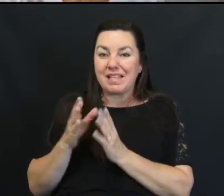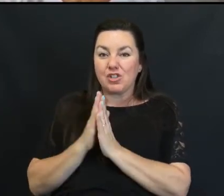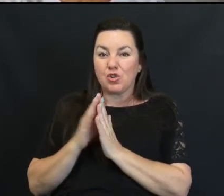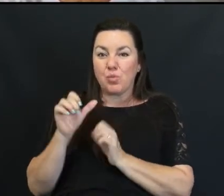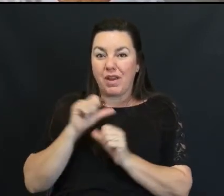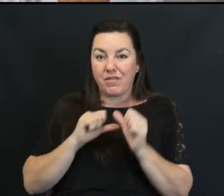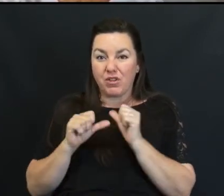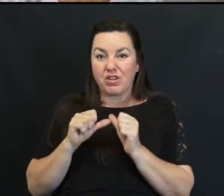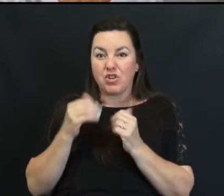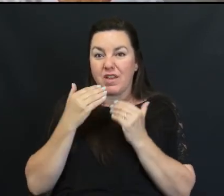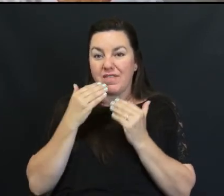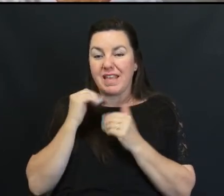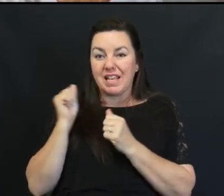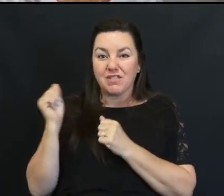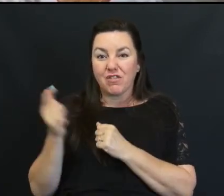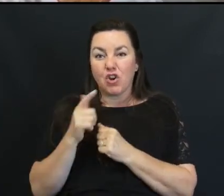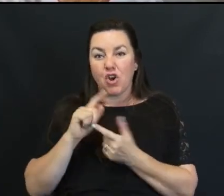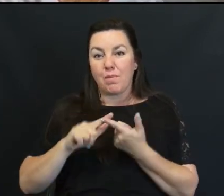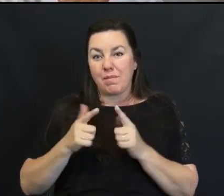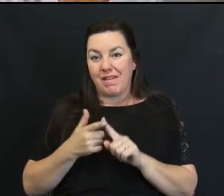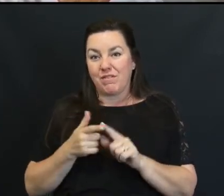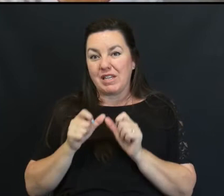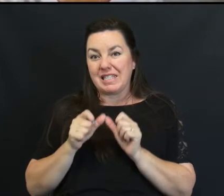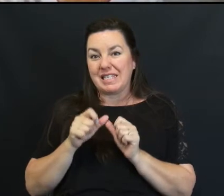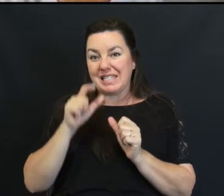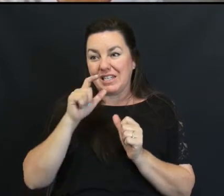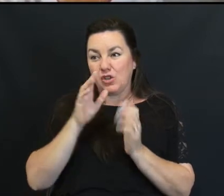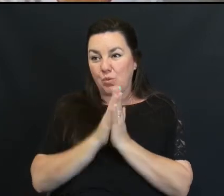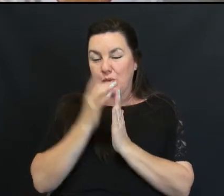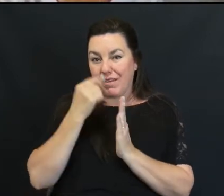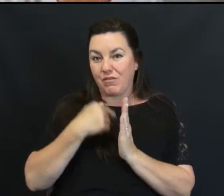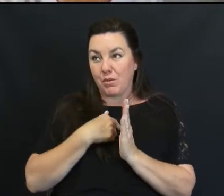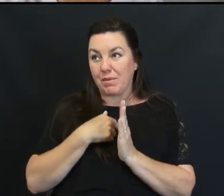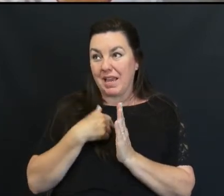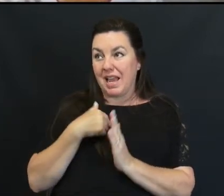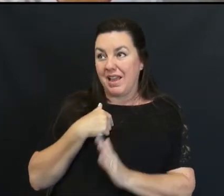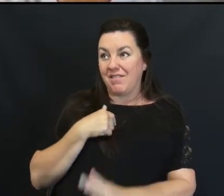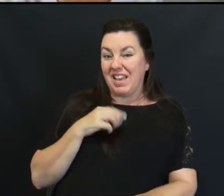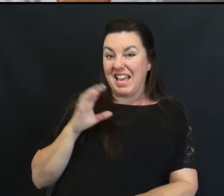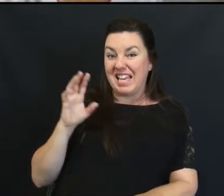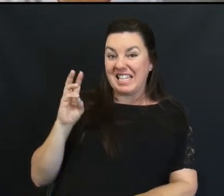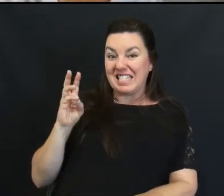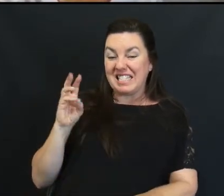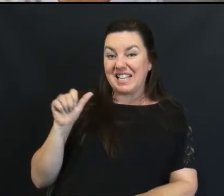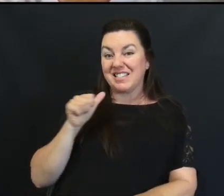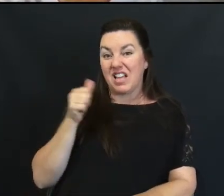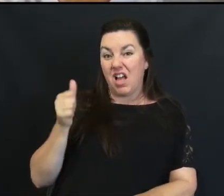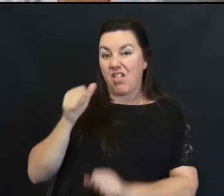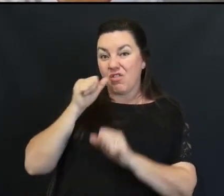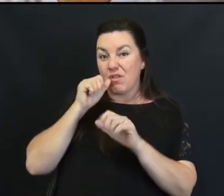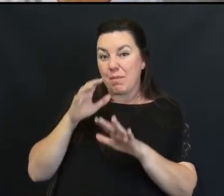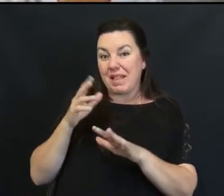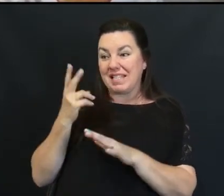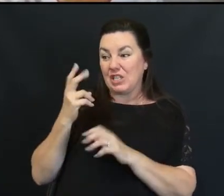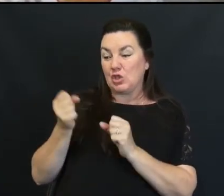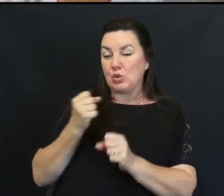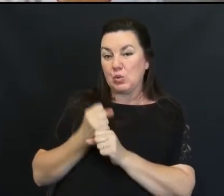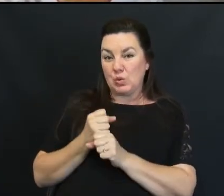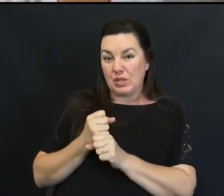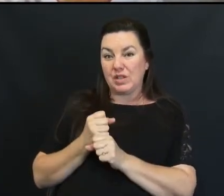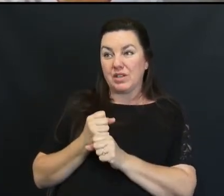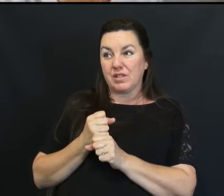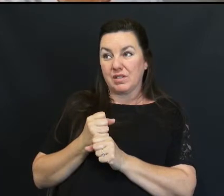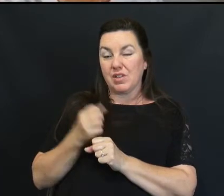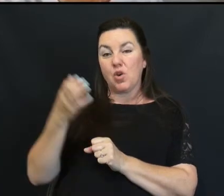Thanks to all My friends For continuing To pray for me I've had I've Other major Blessings The past Two years